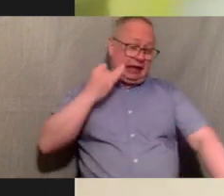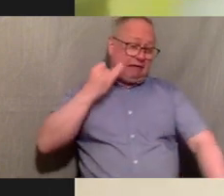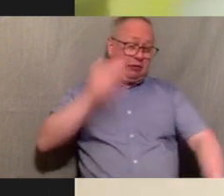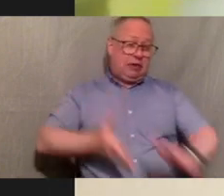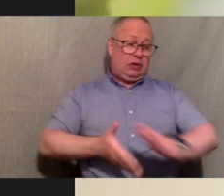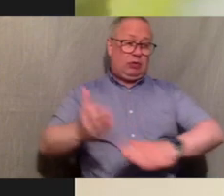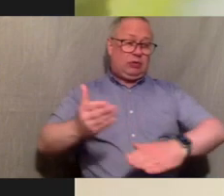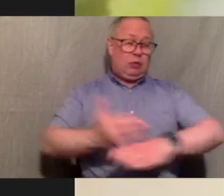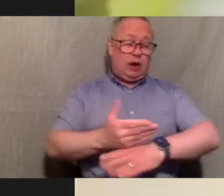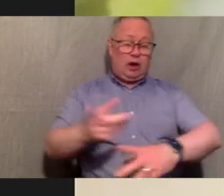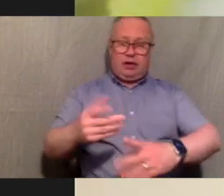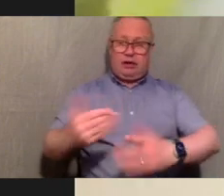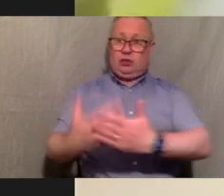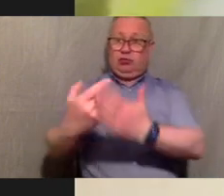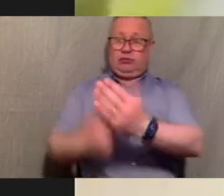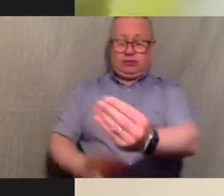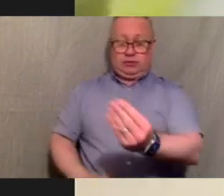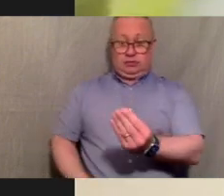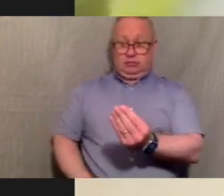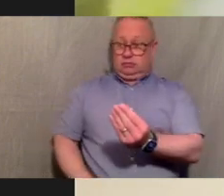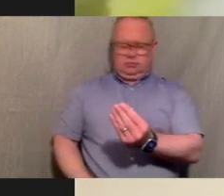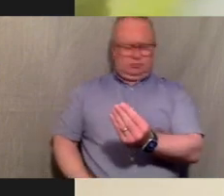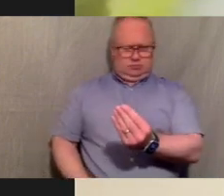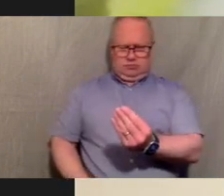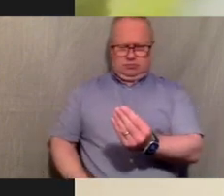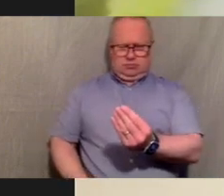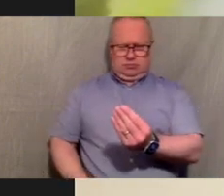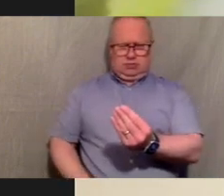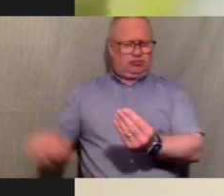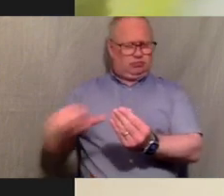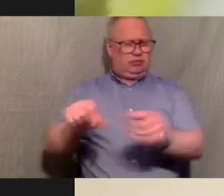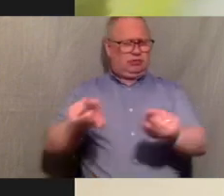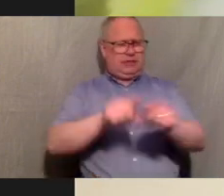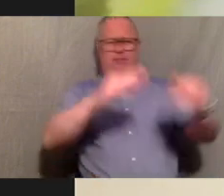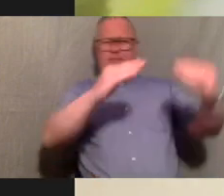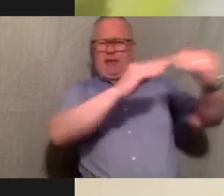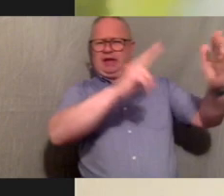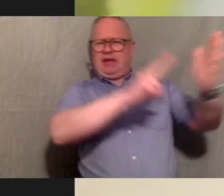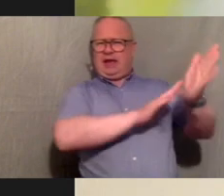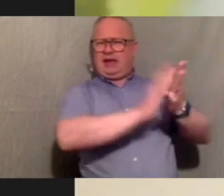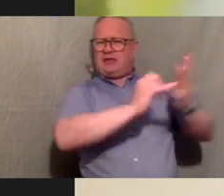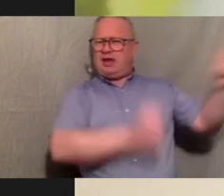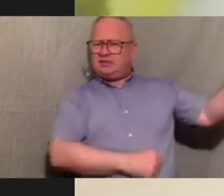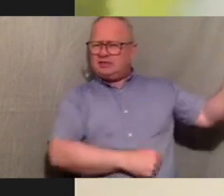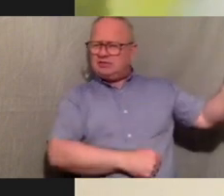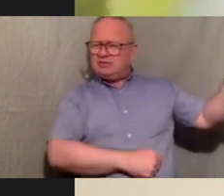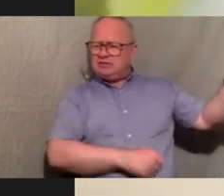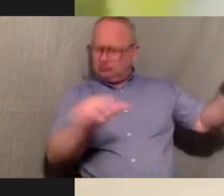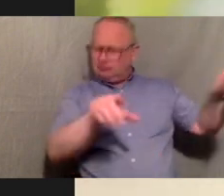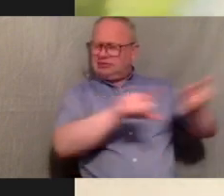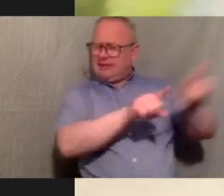this is a new pp and i'm like it should be the same as what the nhs is getting because it kind of makes me scared to go home to my own family i think um